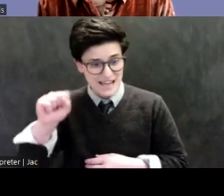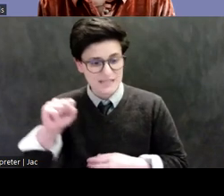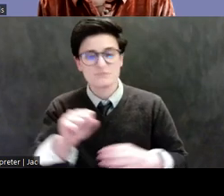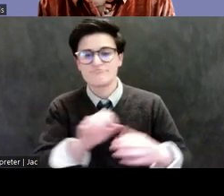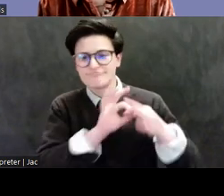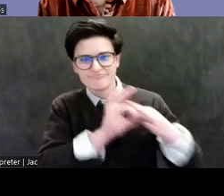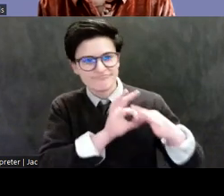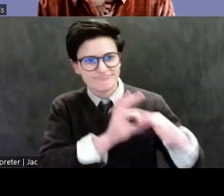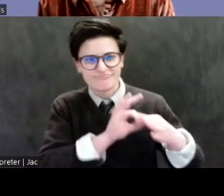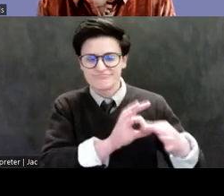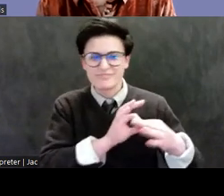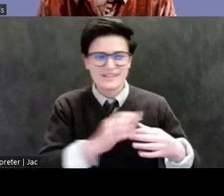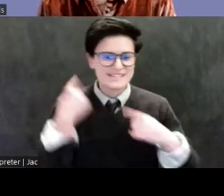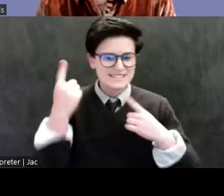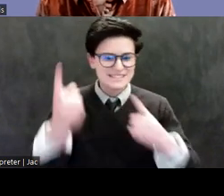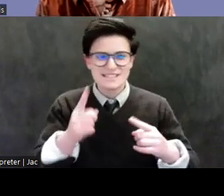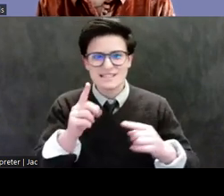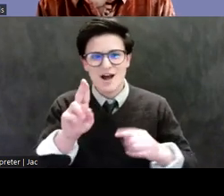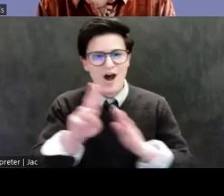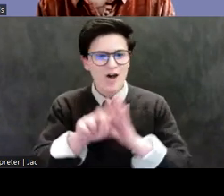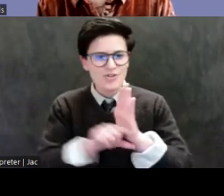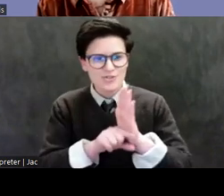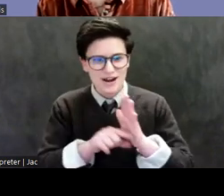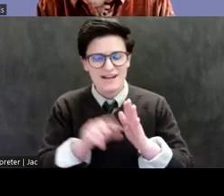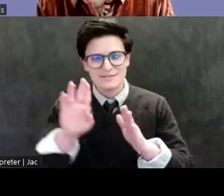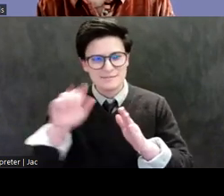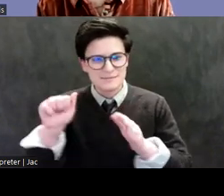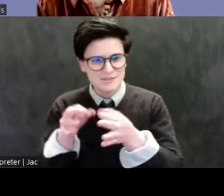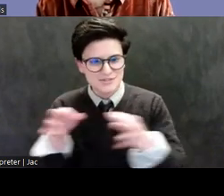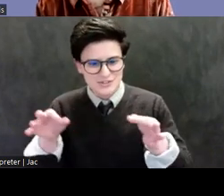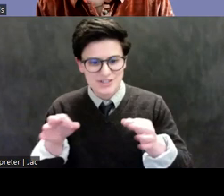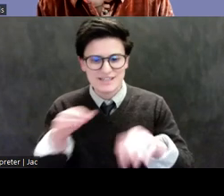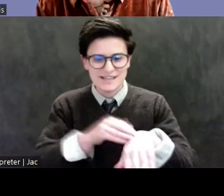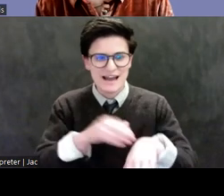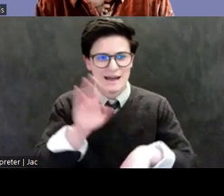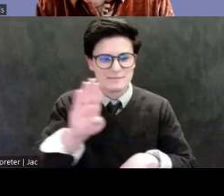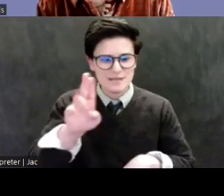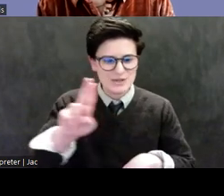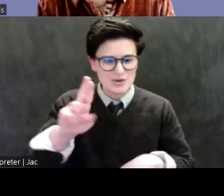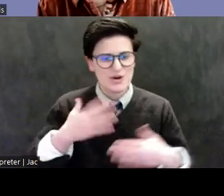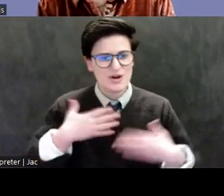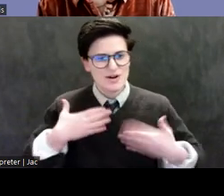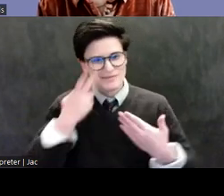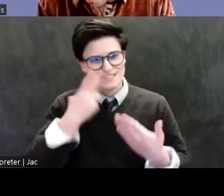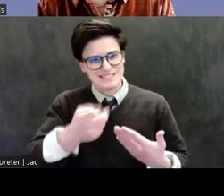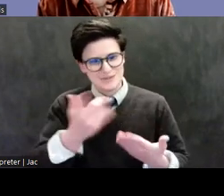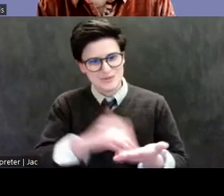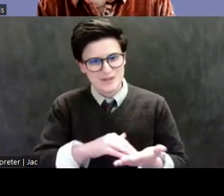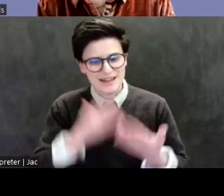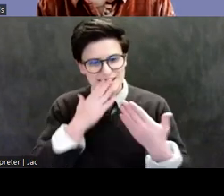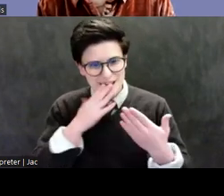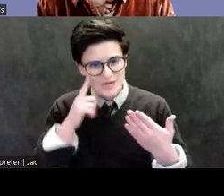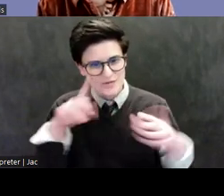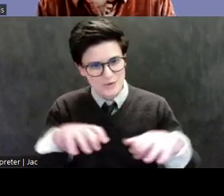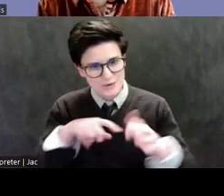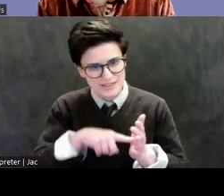at BU and when I was starting my job at the AIA. So, Tess, it's great to see you again. Thank you so much for doing this. And for those of you who aren't